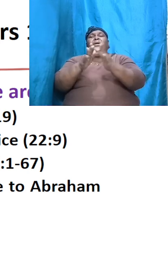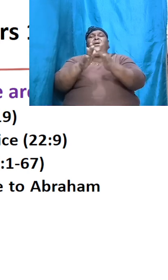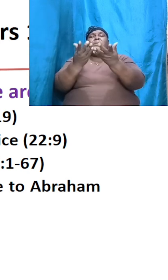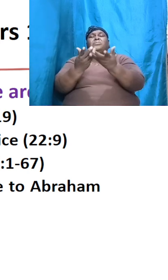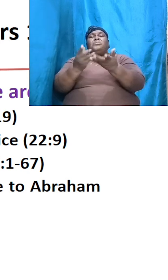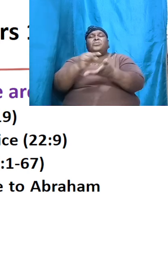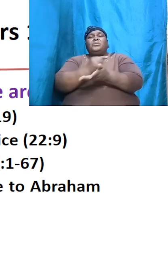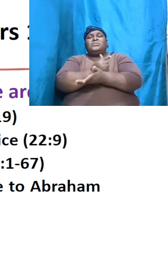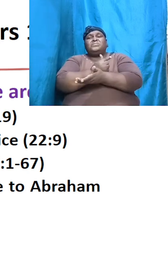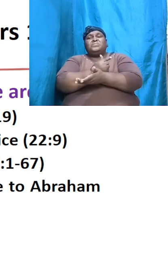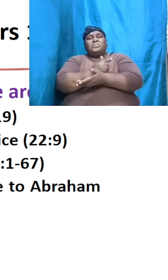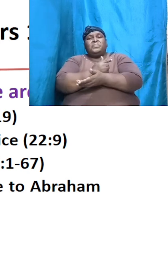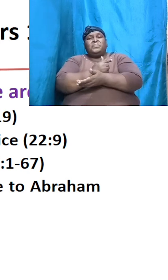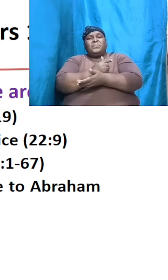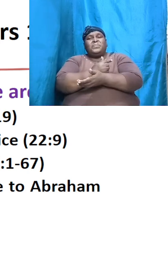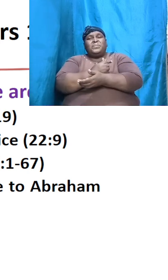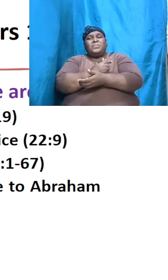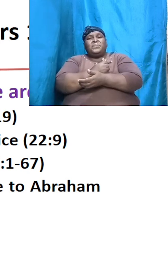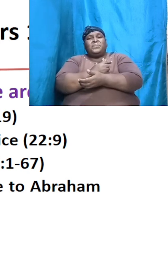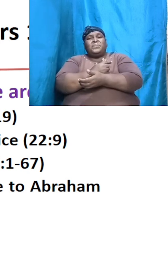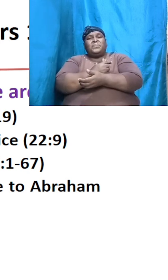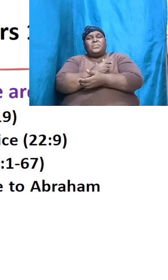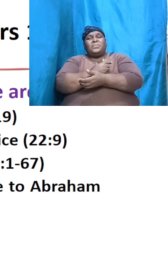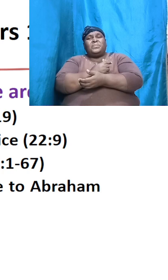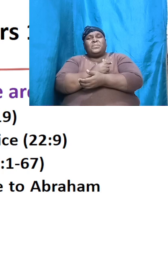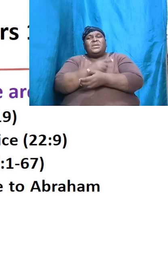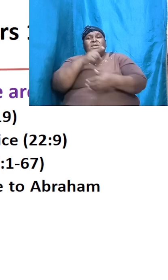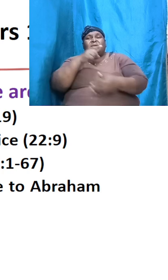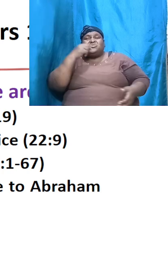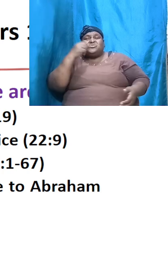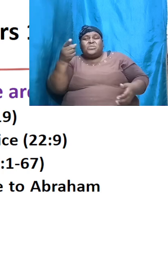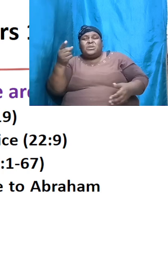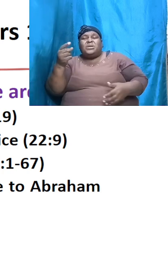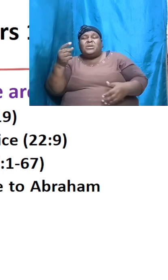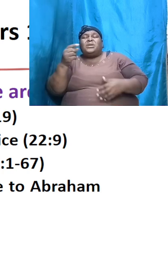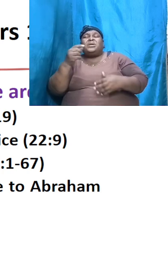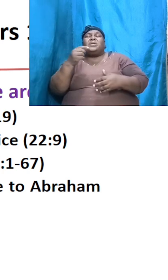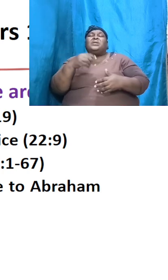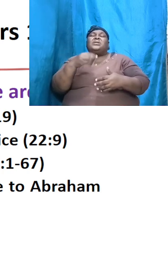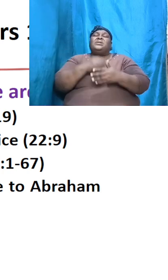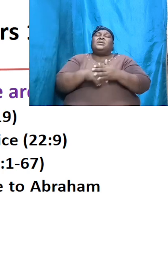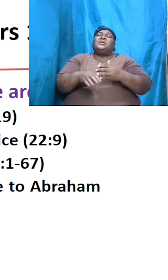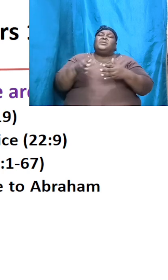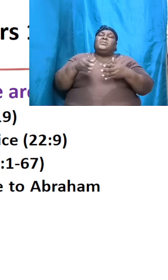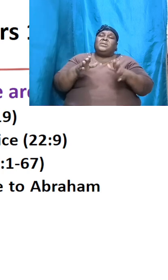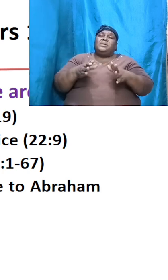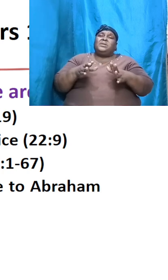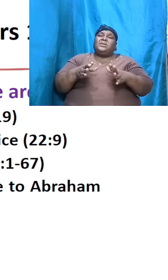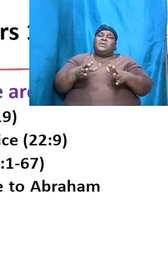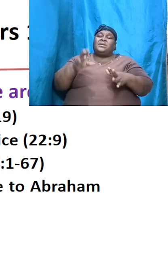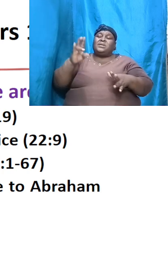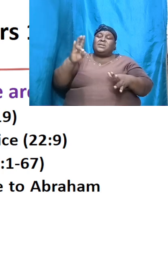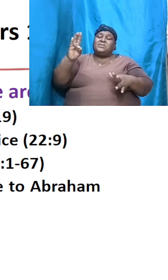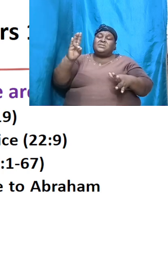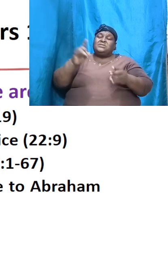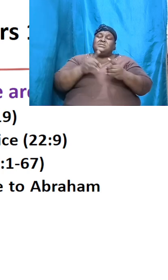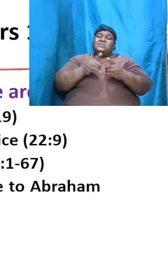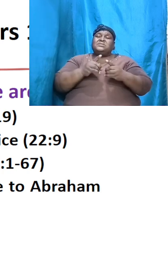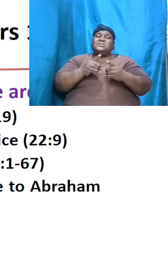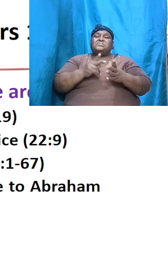Genesis Genesis speaks in certain eras for example in this seventh division